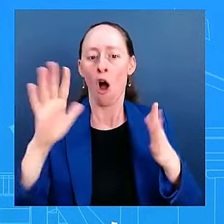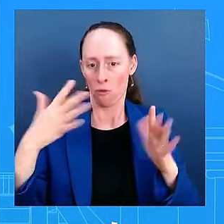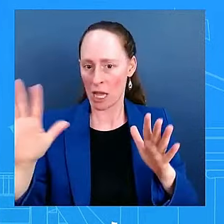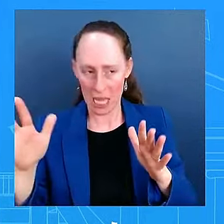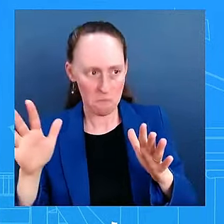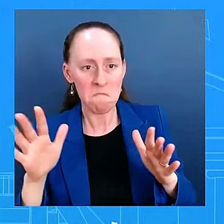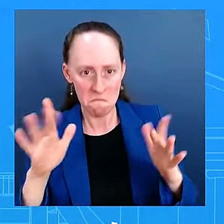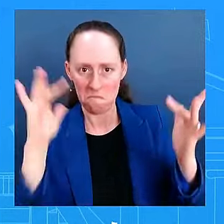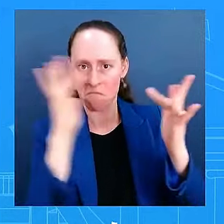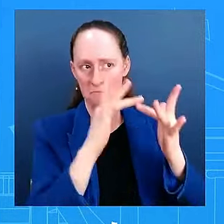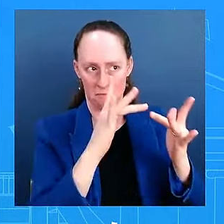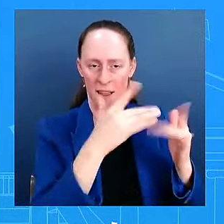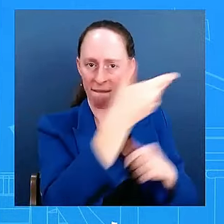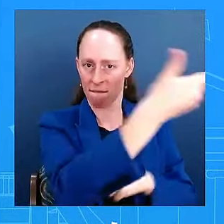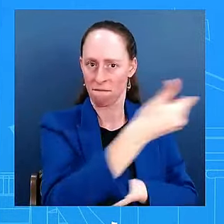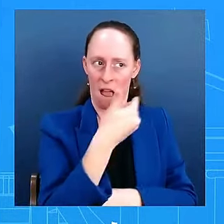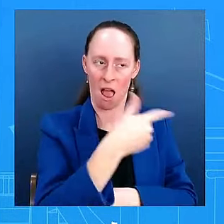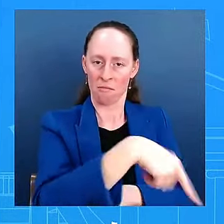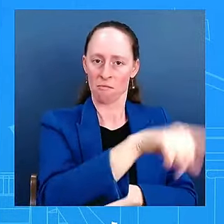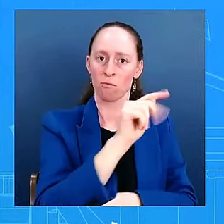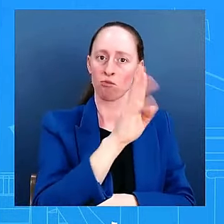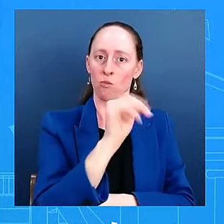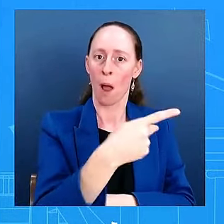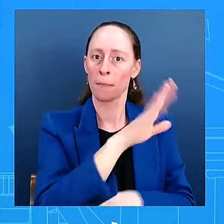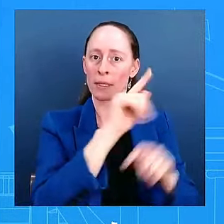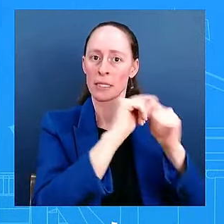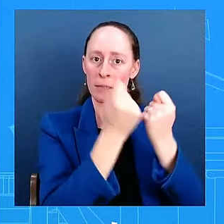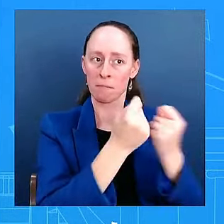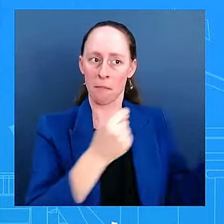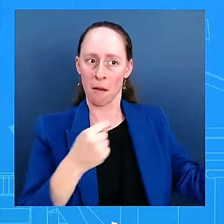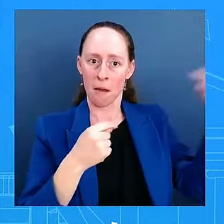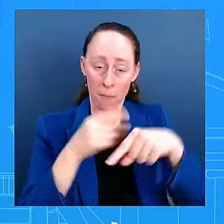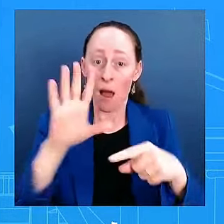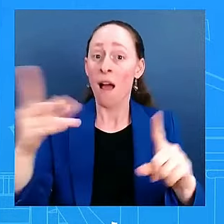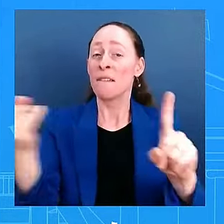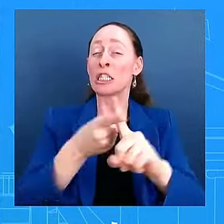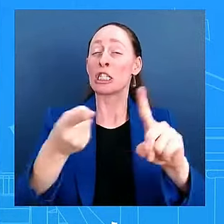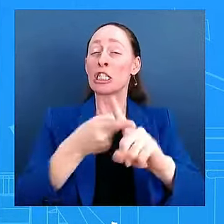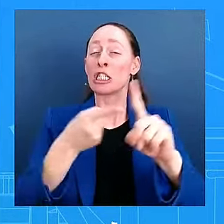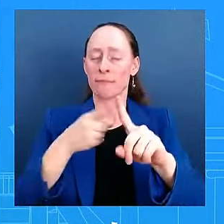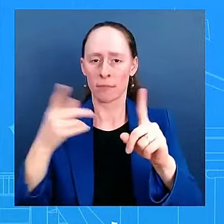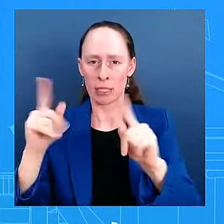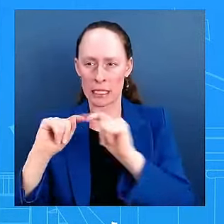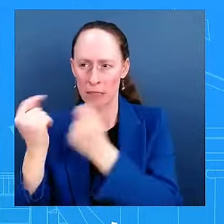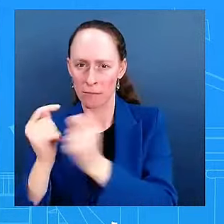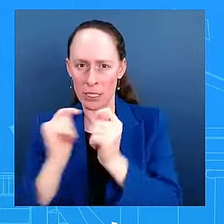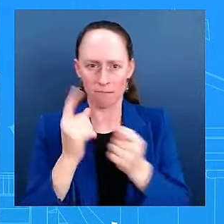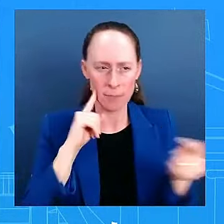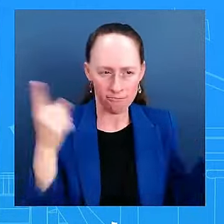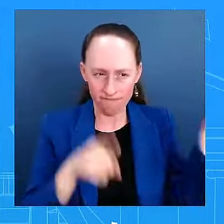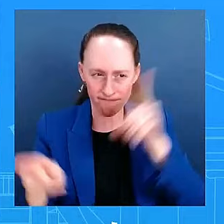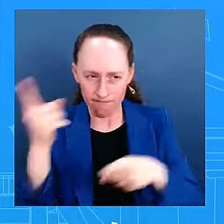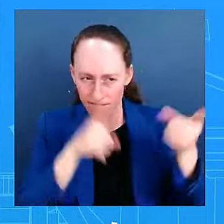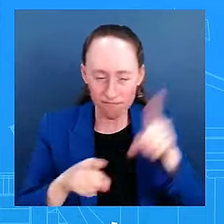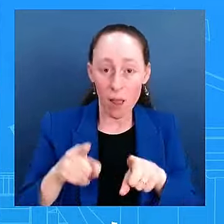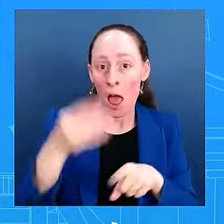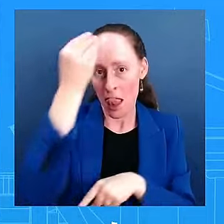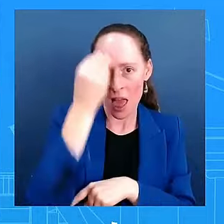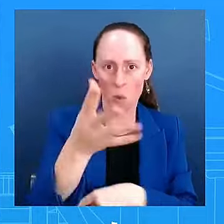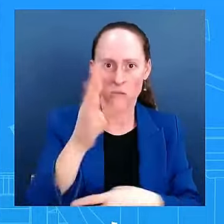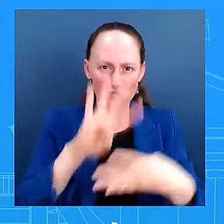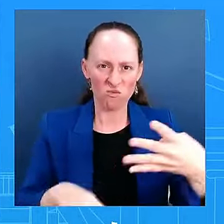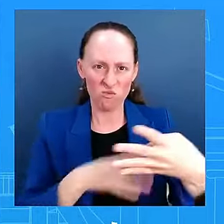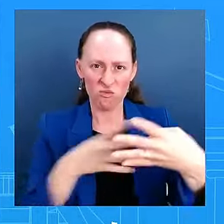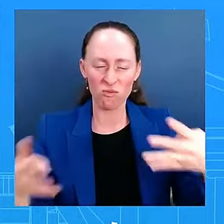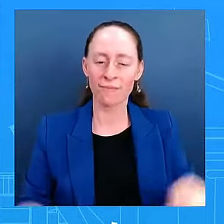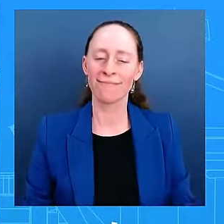will share once we lock something in the near future. Second, when the President spoke in the Rose Garden a little bit ago, one thing he